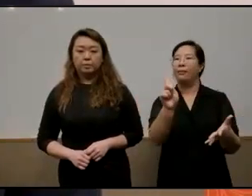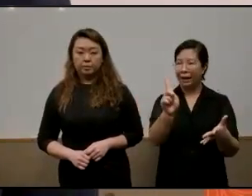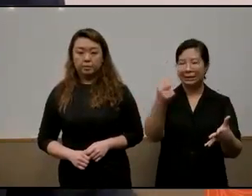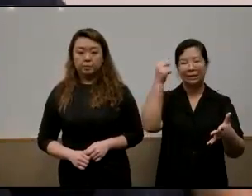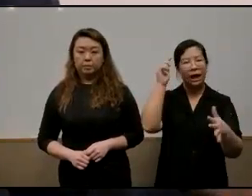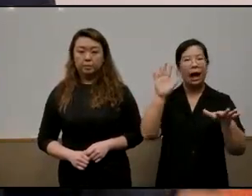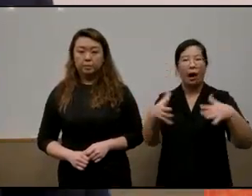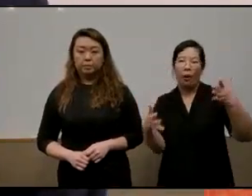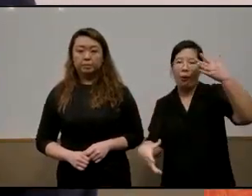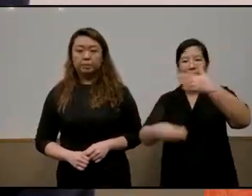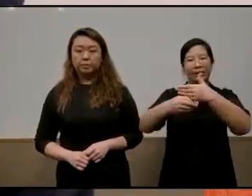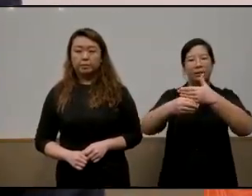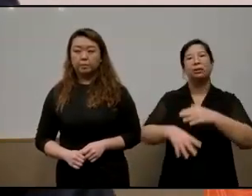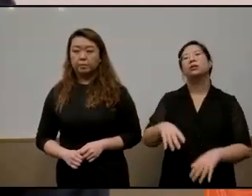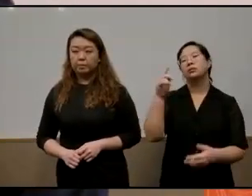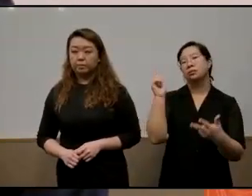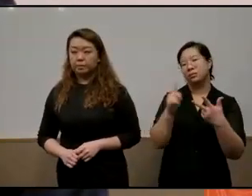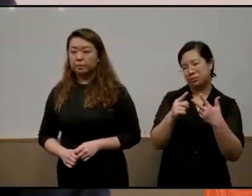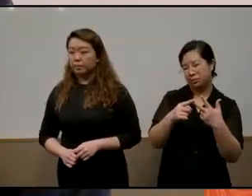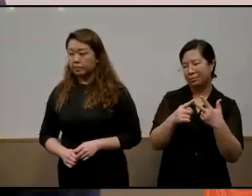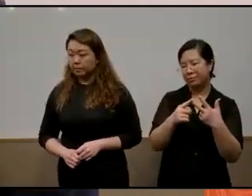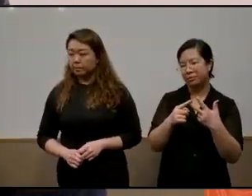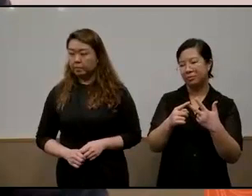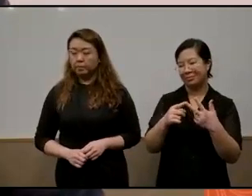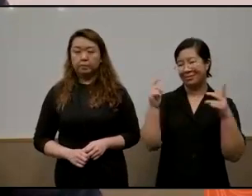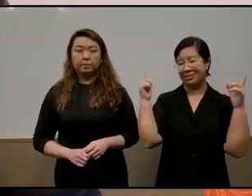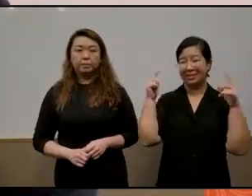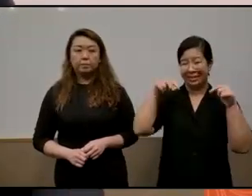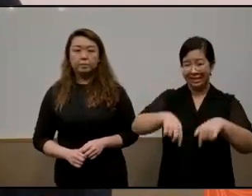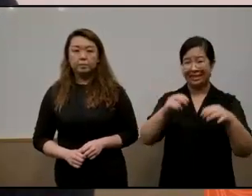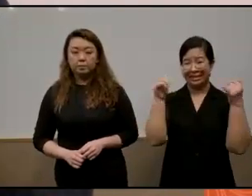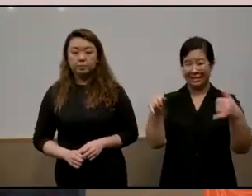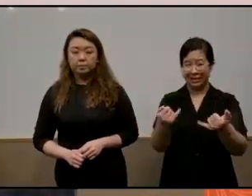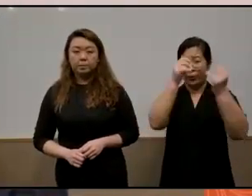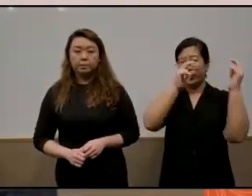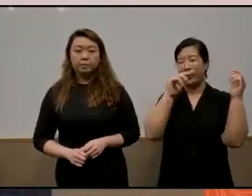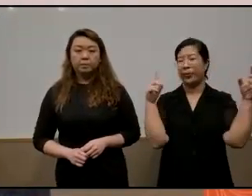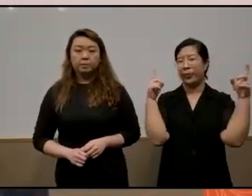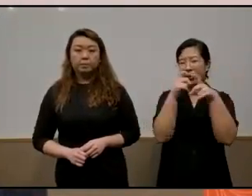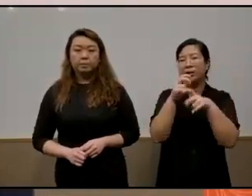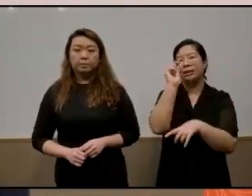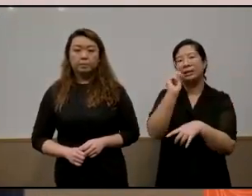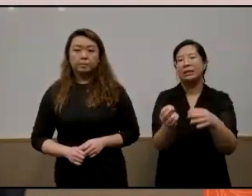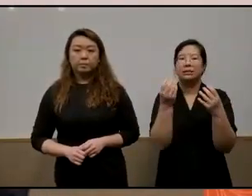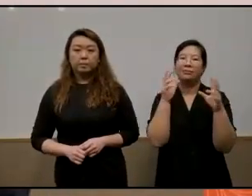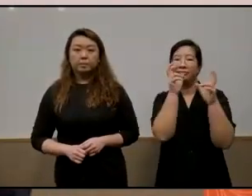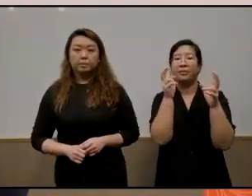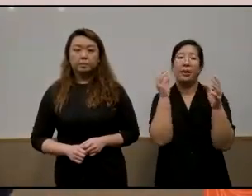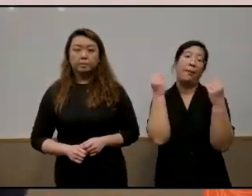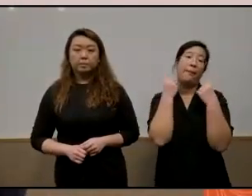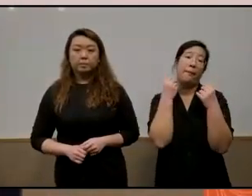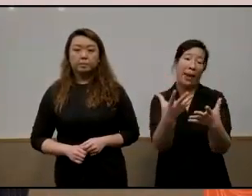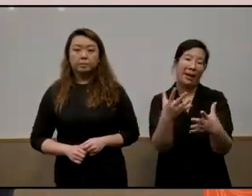the third reality is that the complexity actually requires the many hands approach the ministries